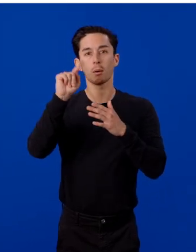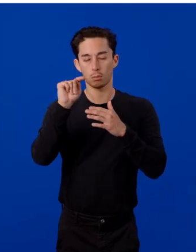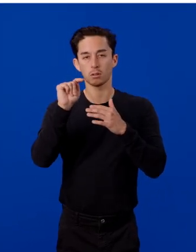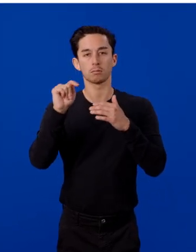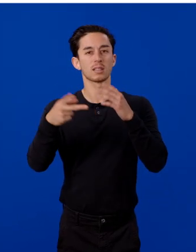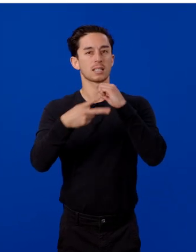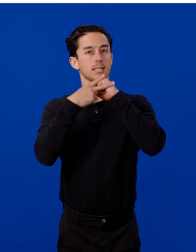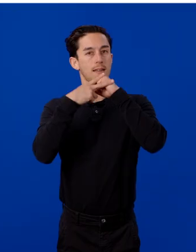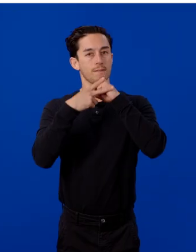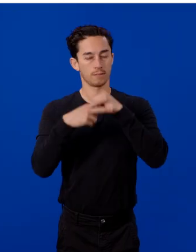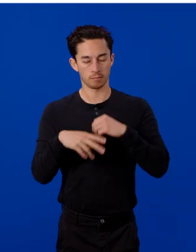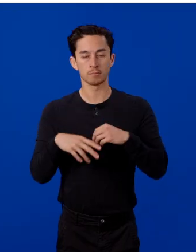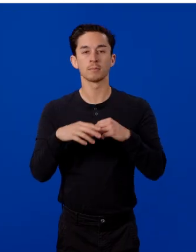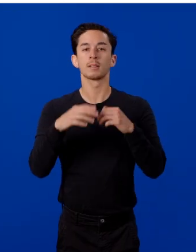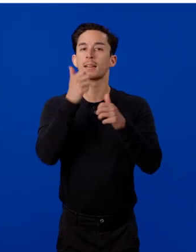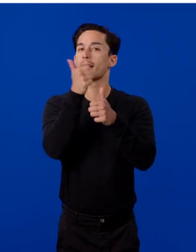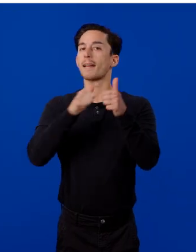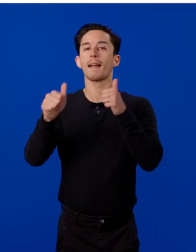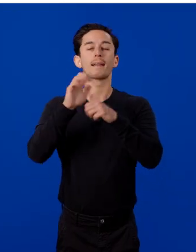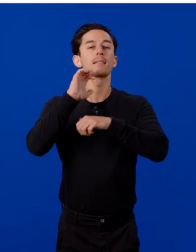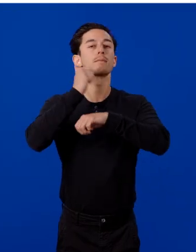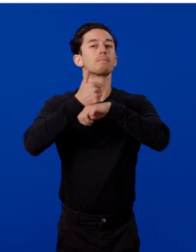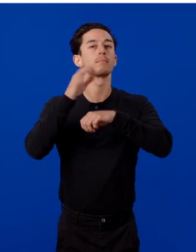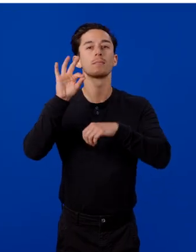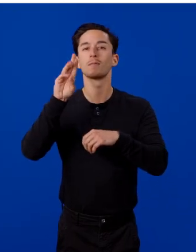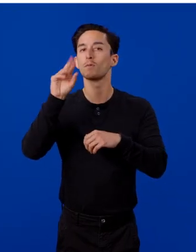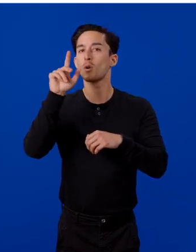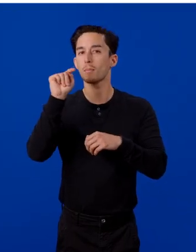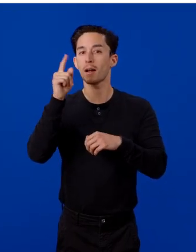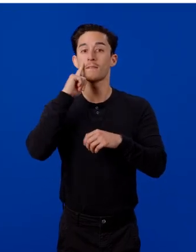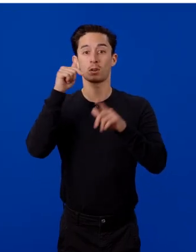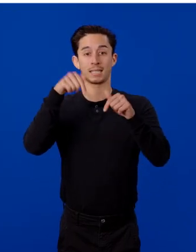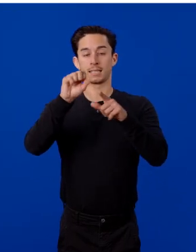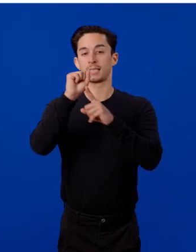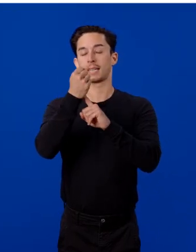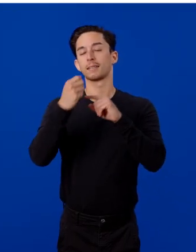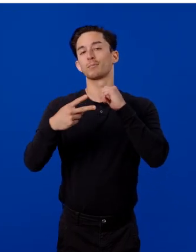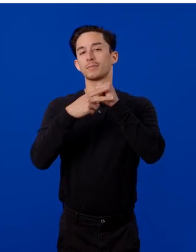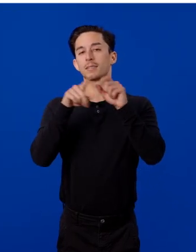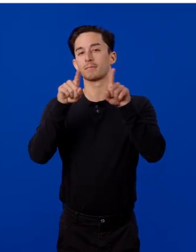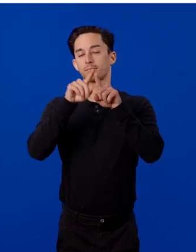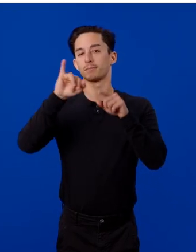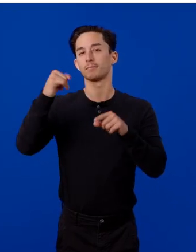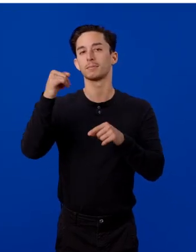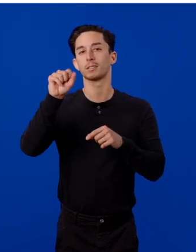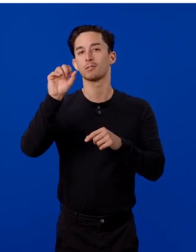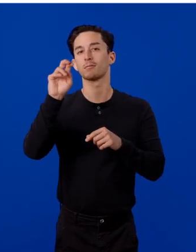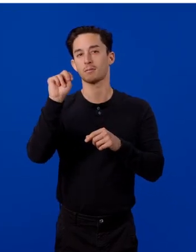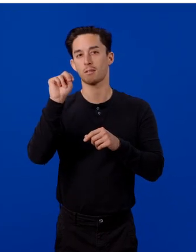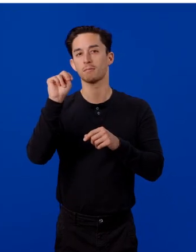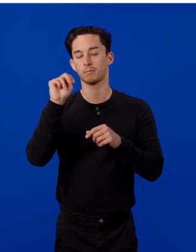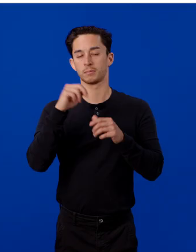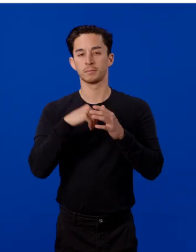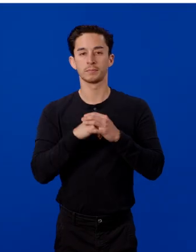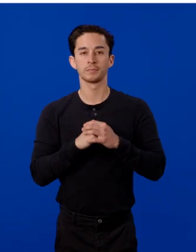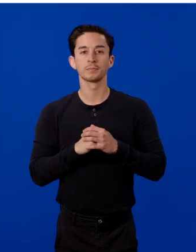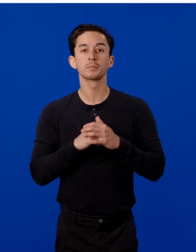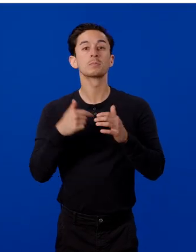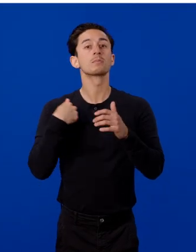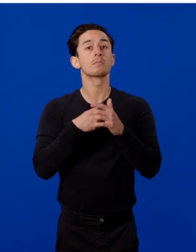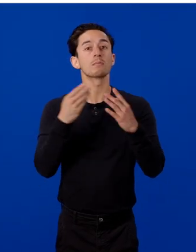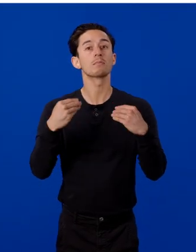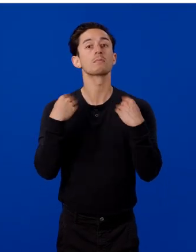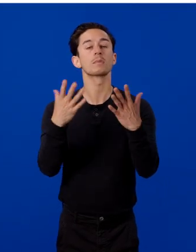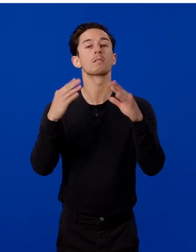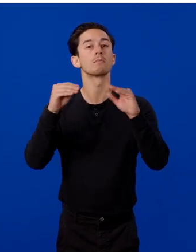to any format. And in this case, you can see we're saving it to the JSON format. We give you the